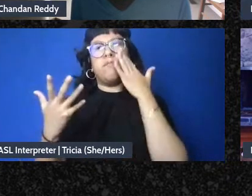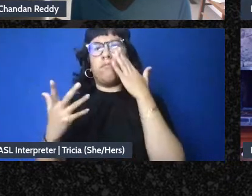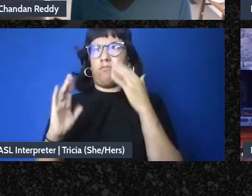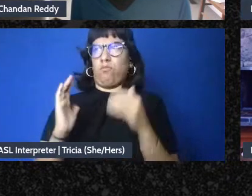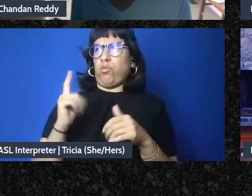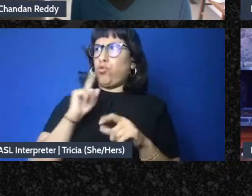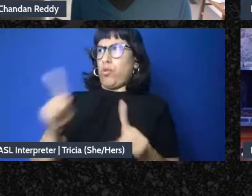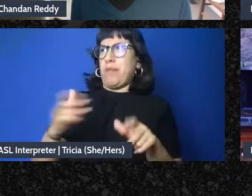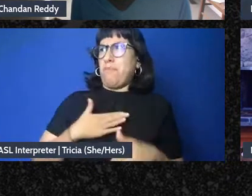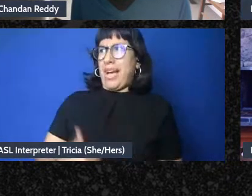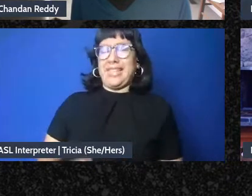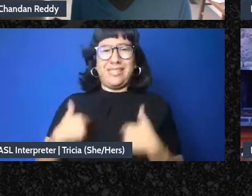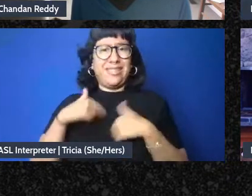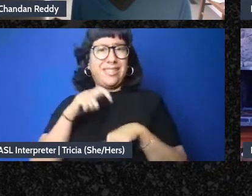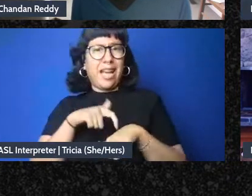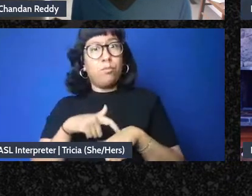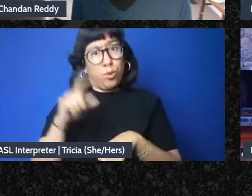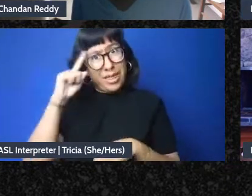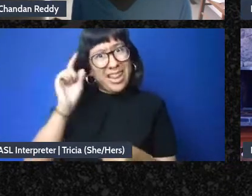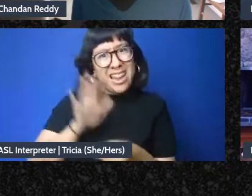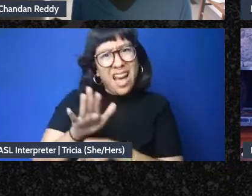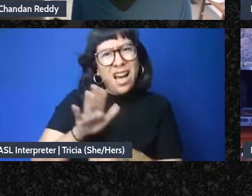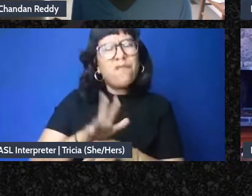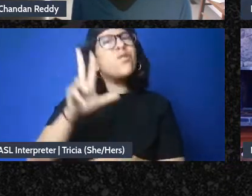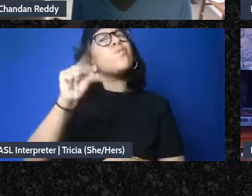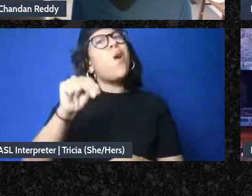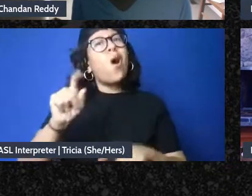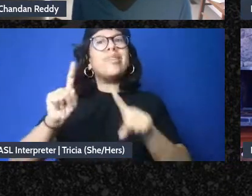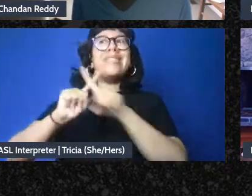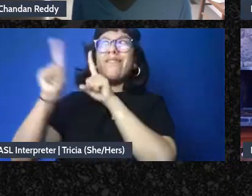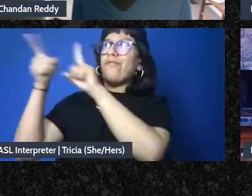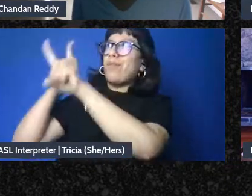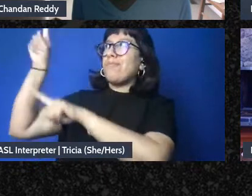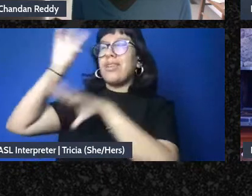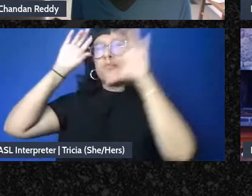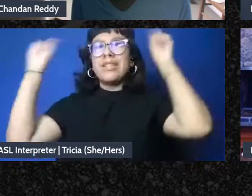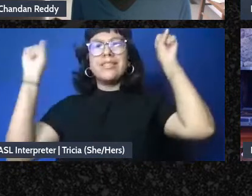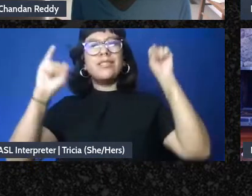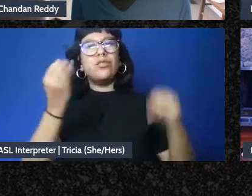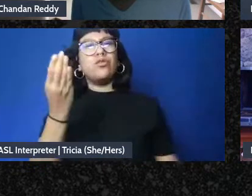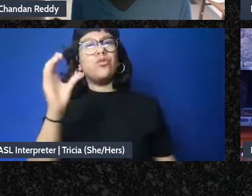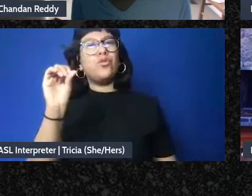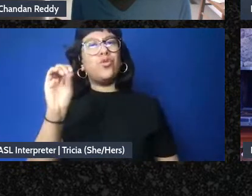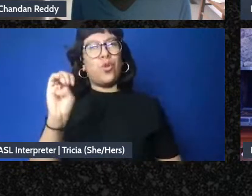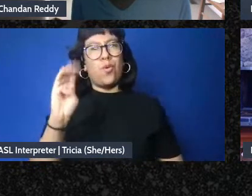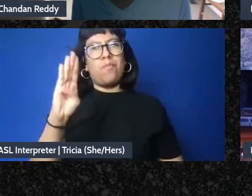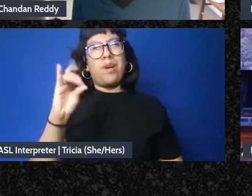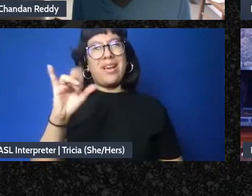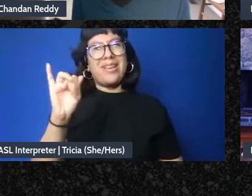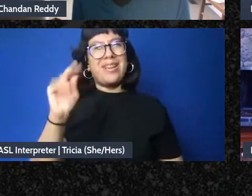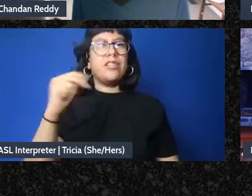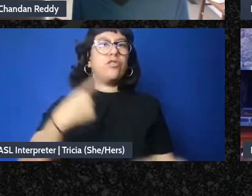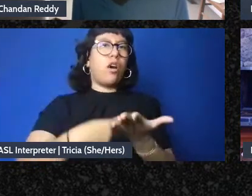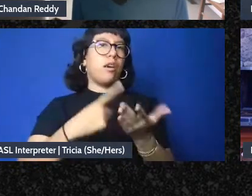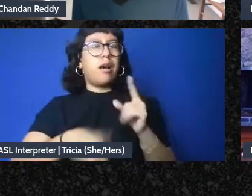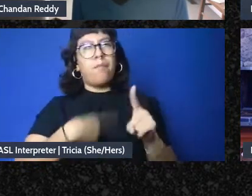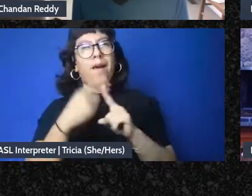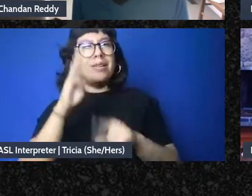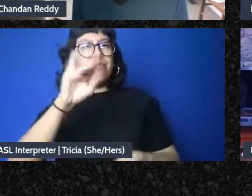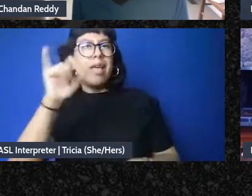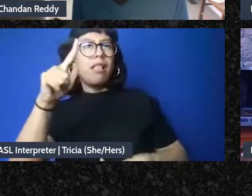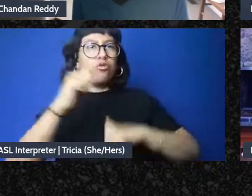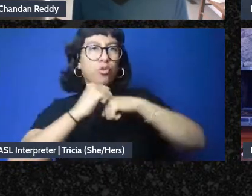it is very very different than what Joe Biden is talking about when he's talking about his build back better infrastructure